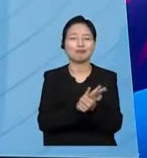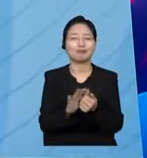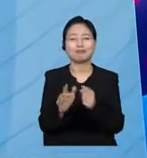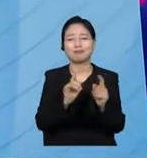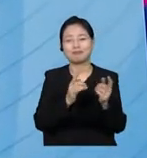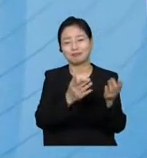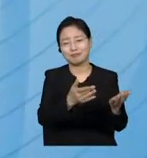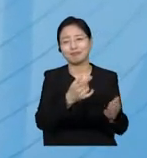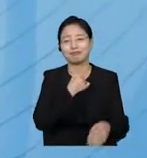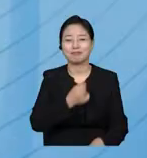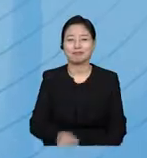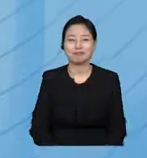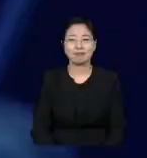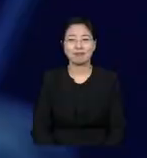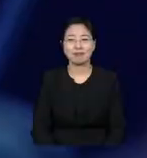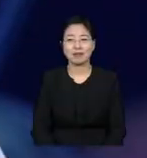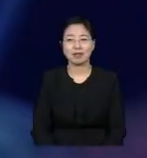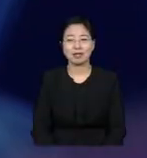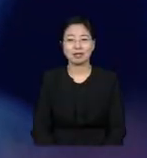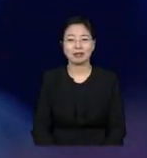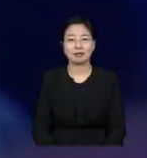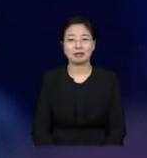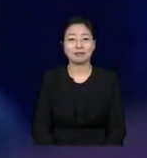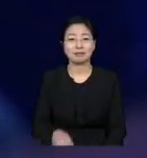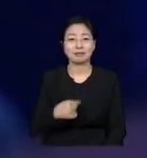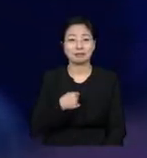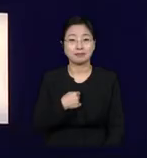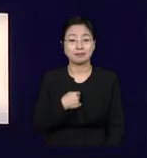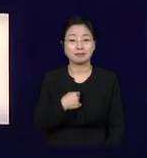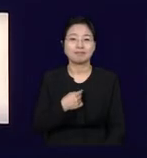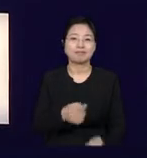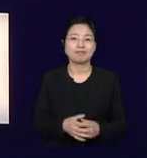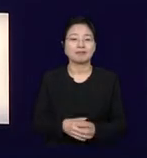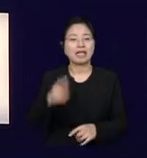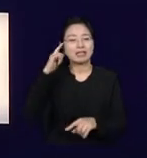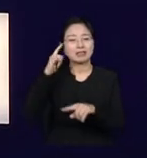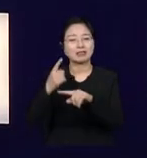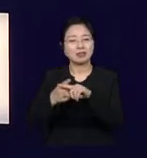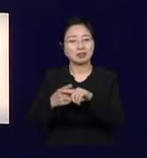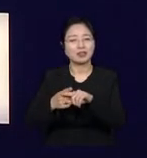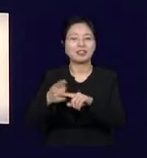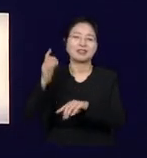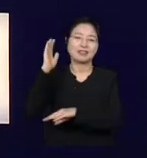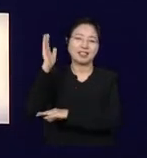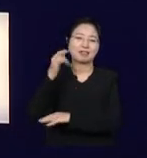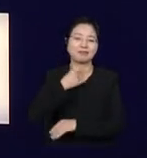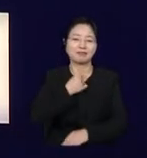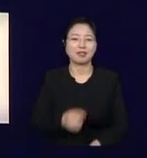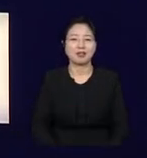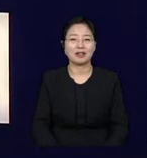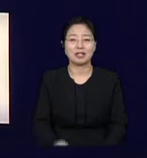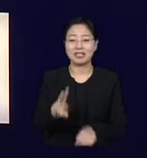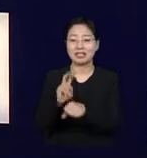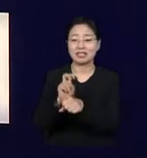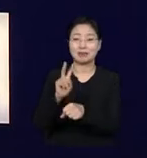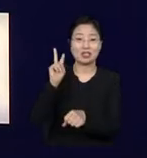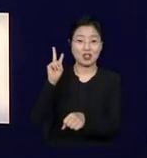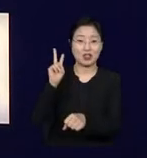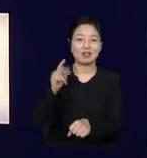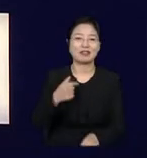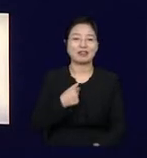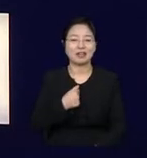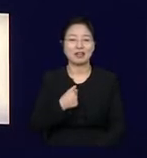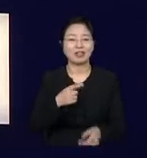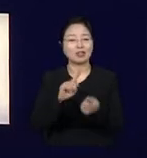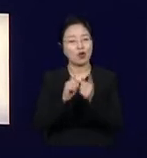My message is one a bit more positive, because 22 years ago I created a library that could try and help us change the